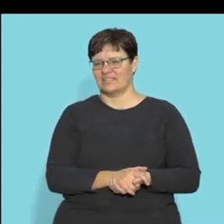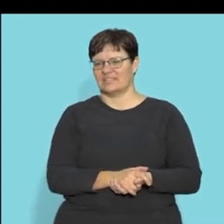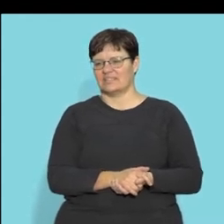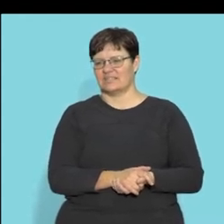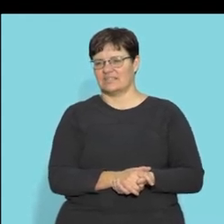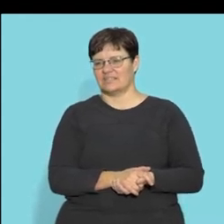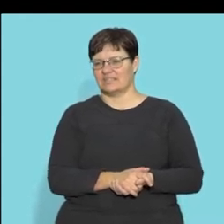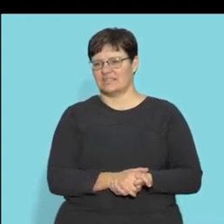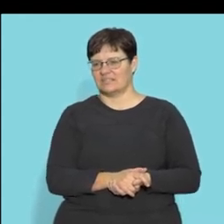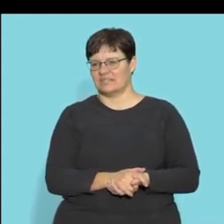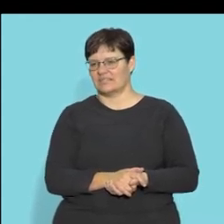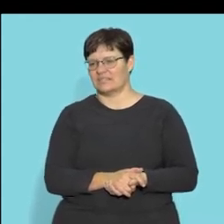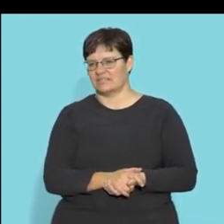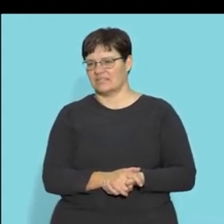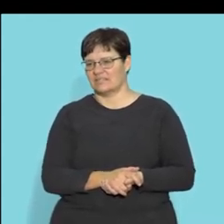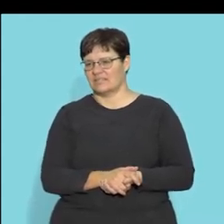yeah